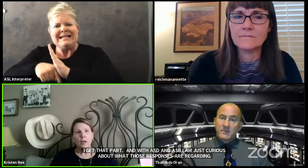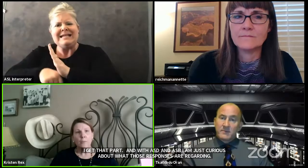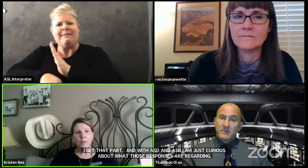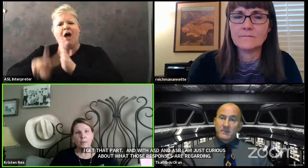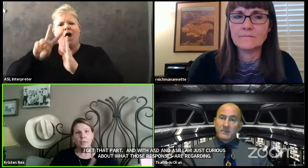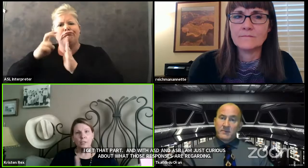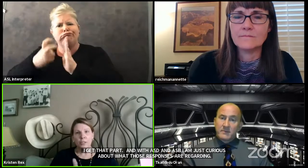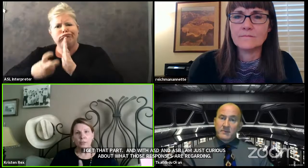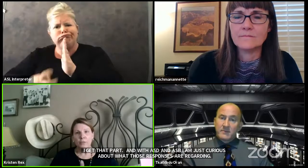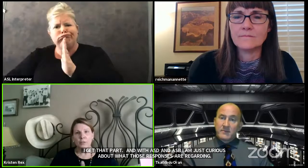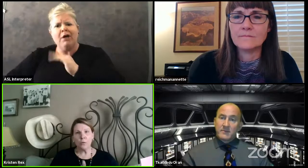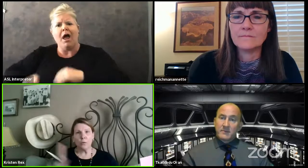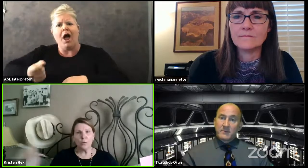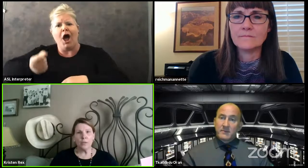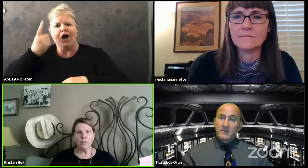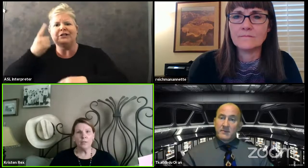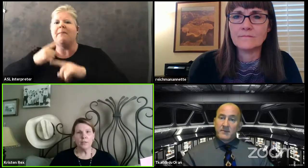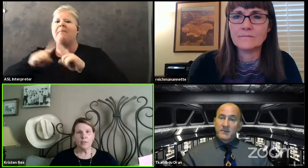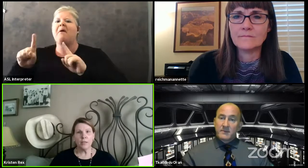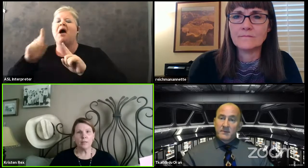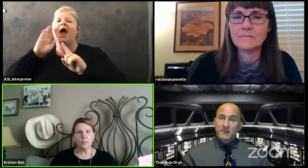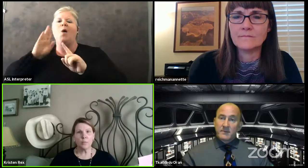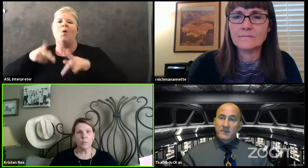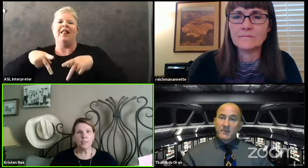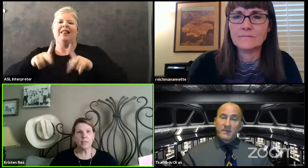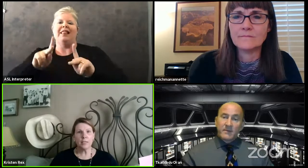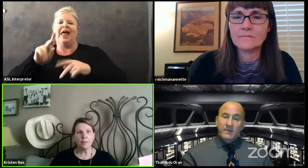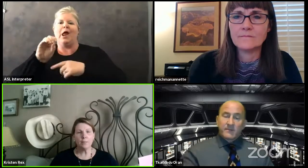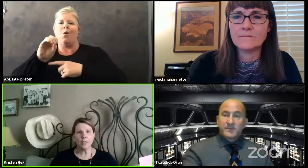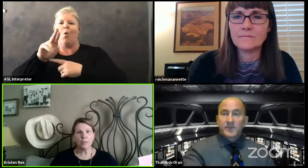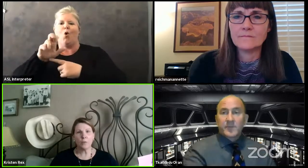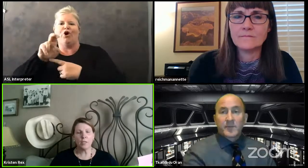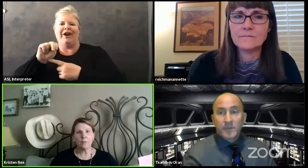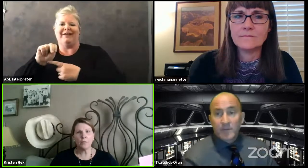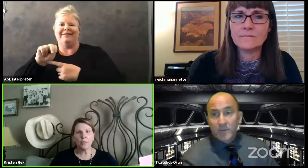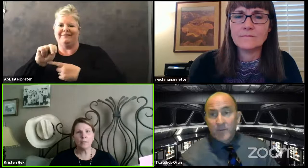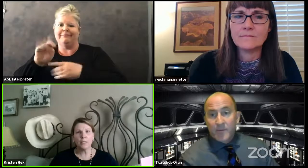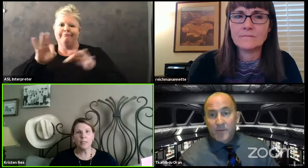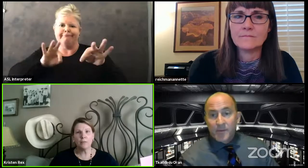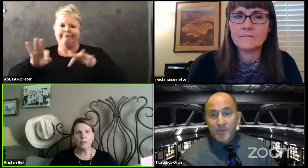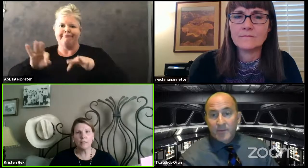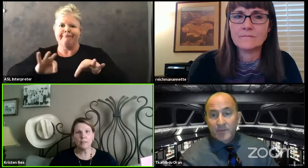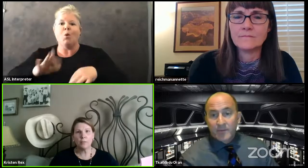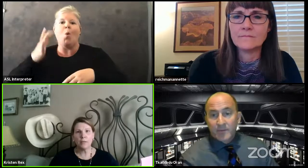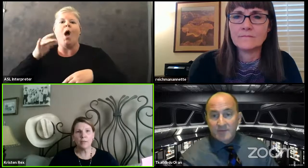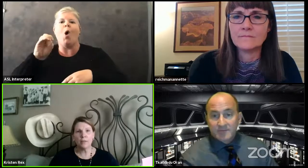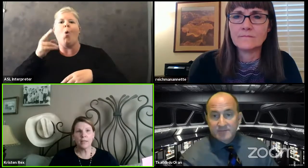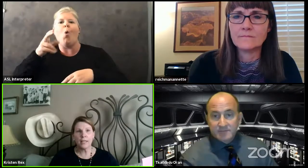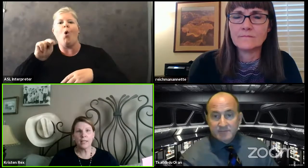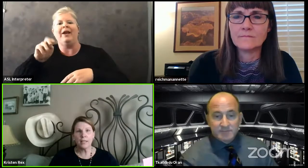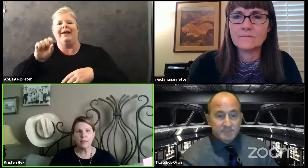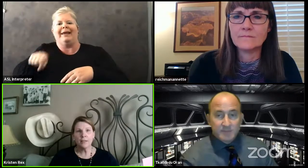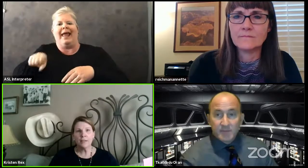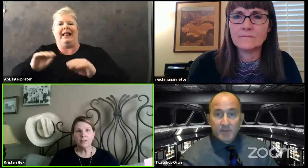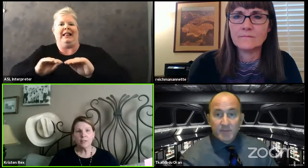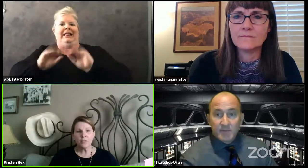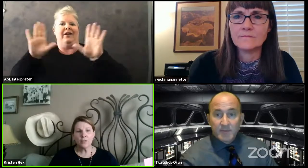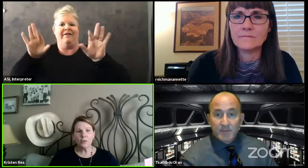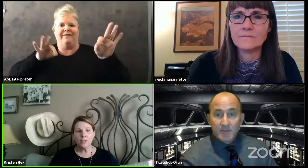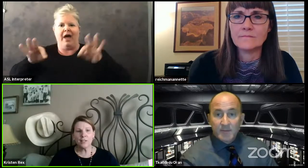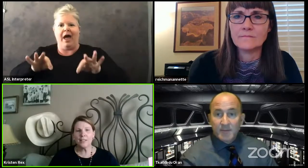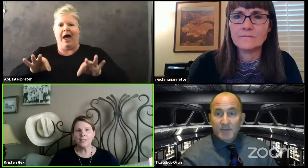but i'm going to turn it over to orin at this point in time because orin can probably clarify a little better than i can